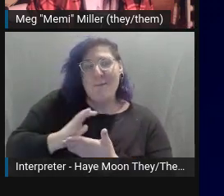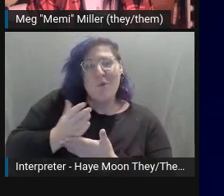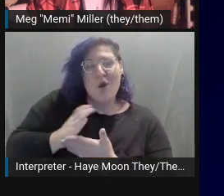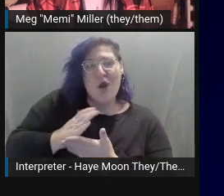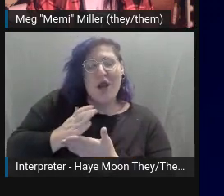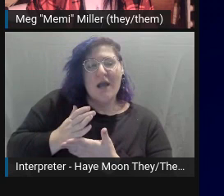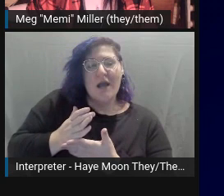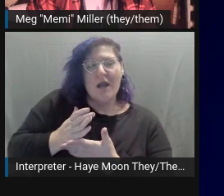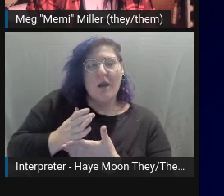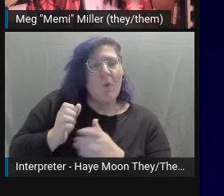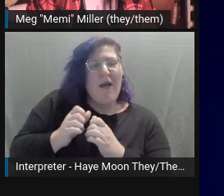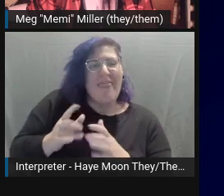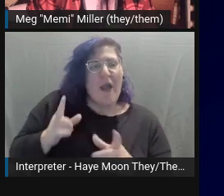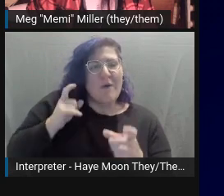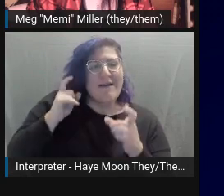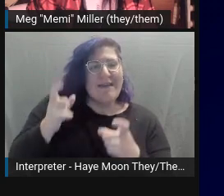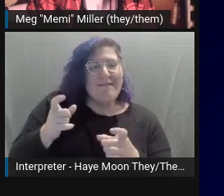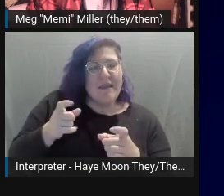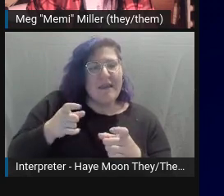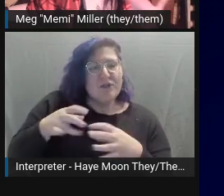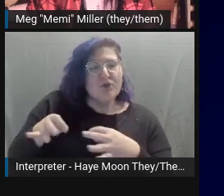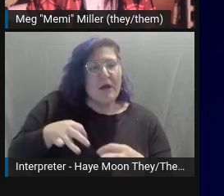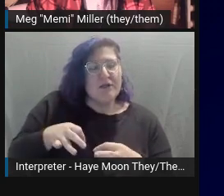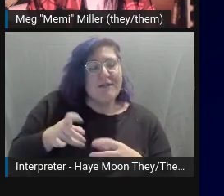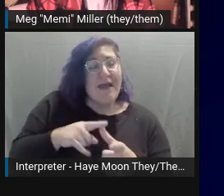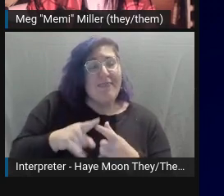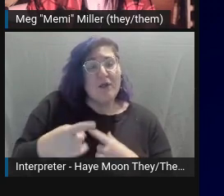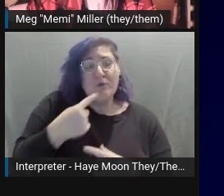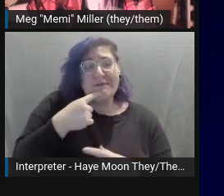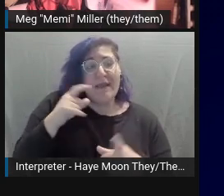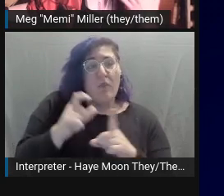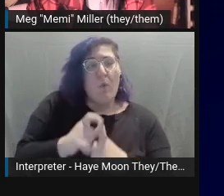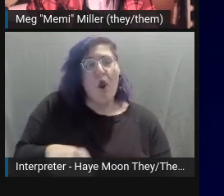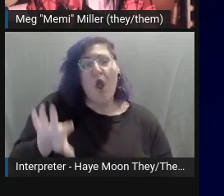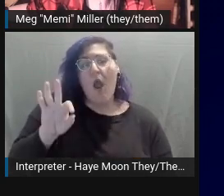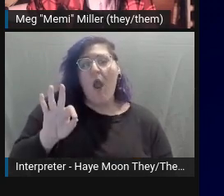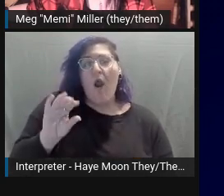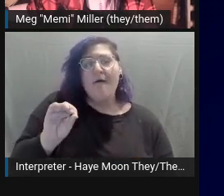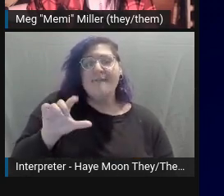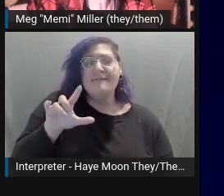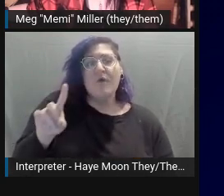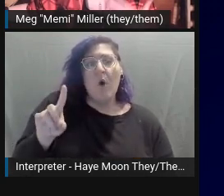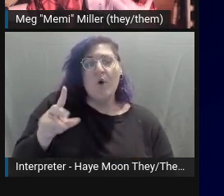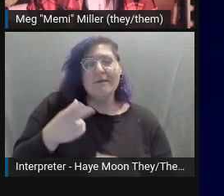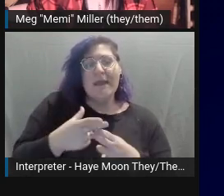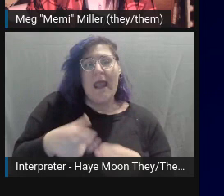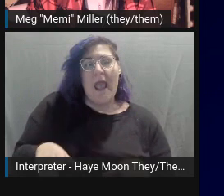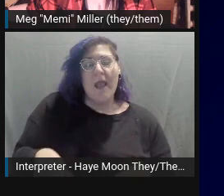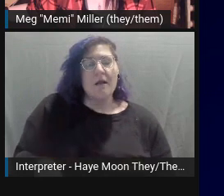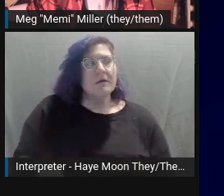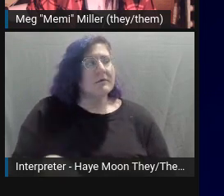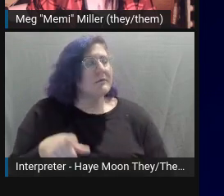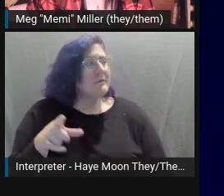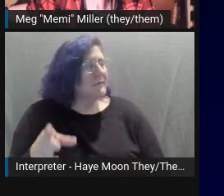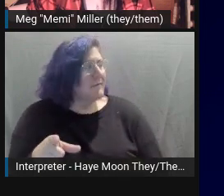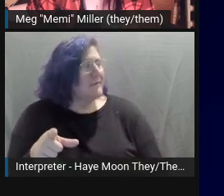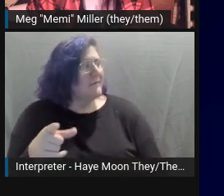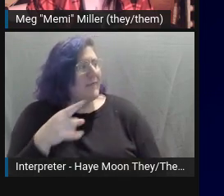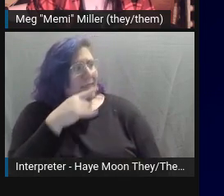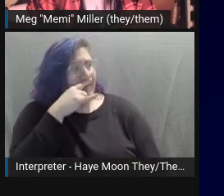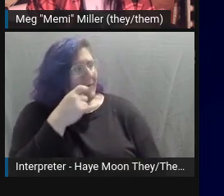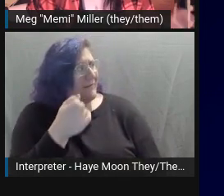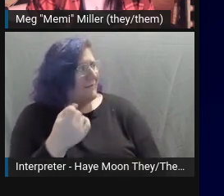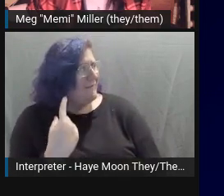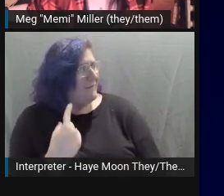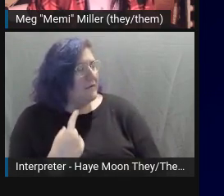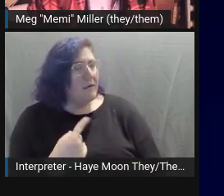folding an egg means. You've done it so many times and it's so simple to you. You may have momentarily forgotten that someone else isn't familiar with